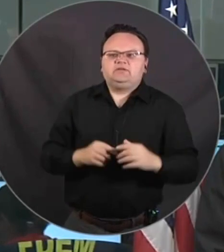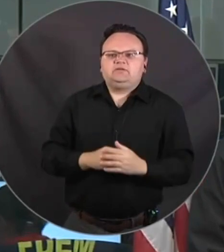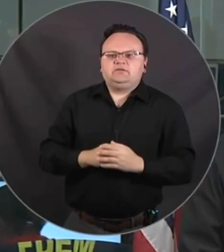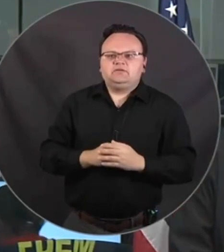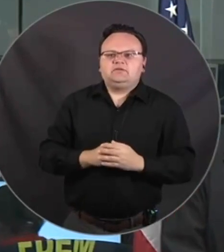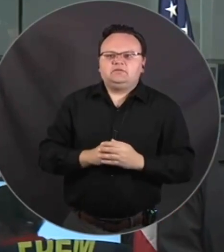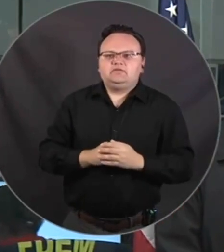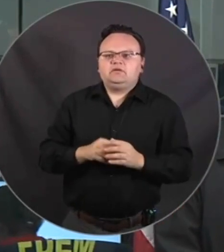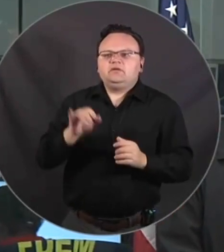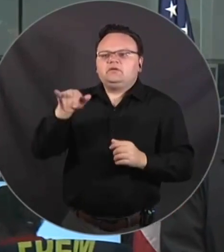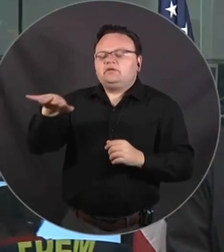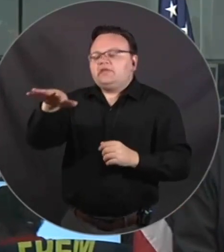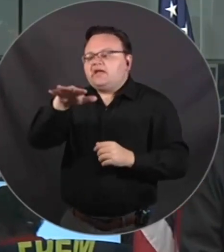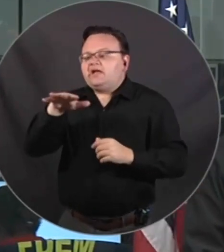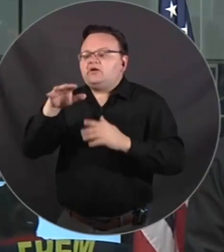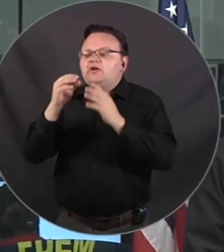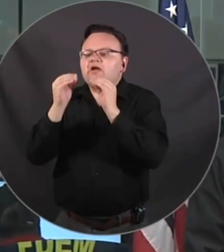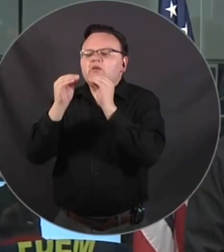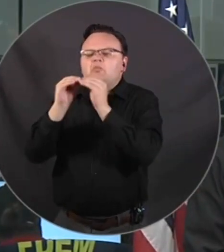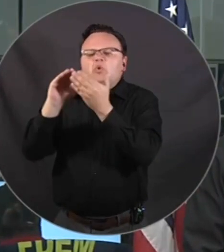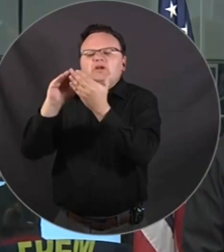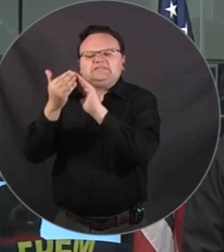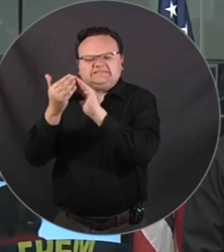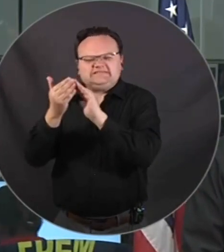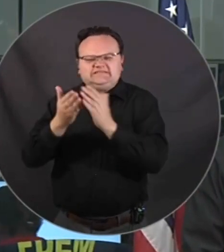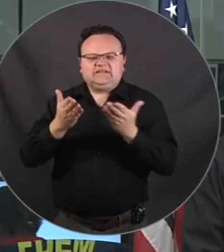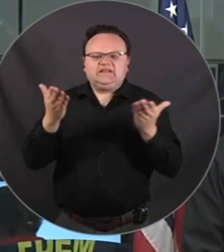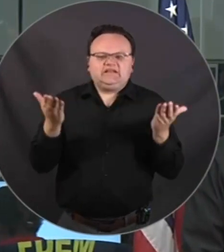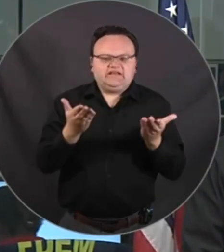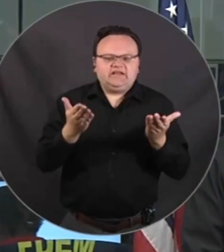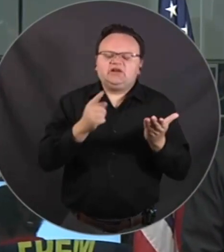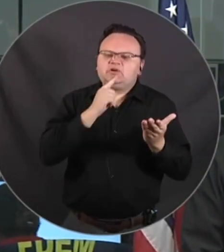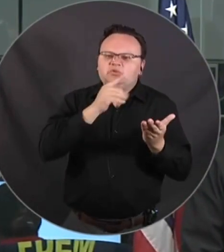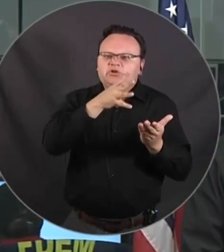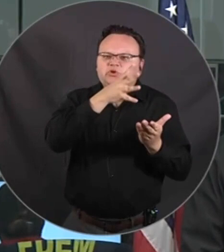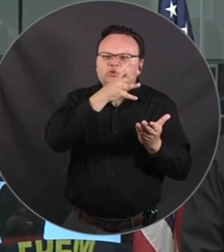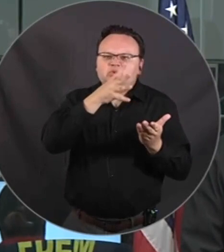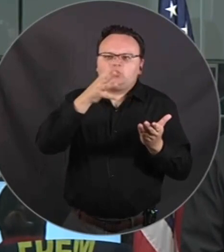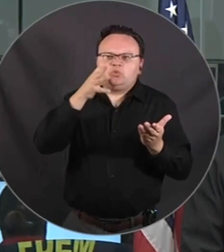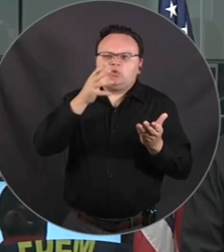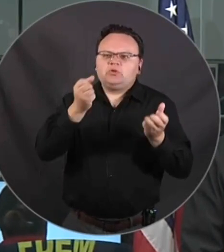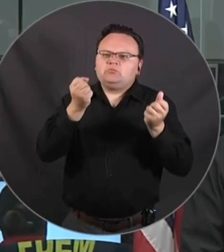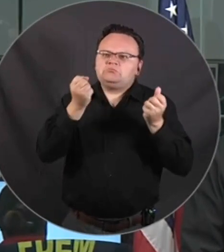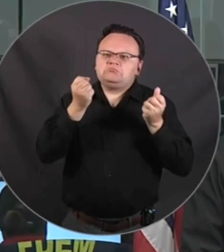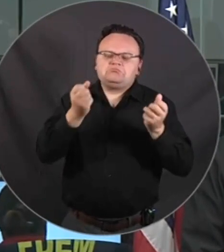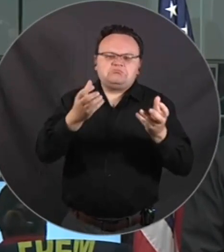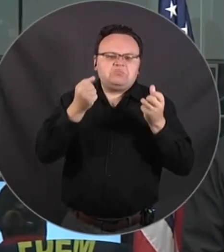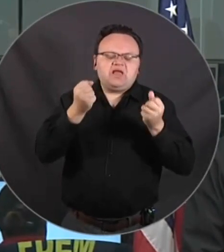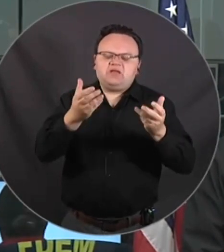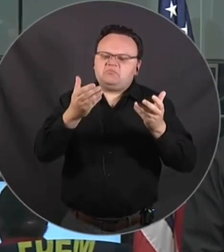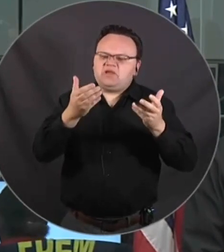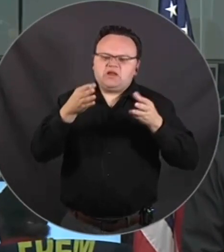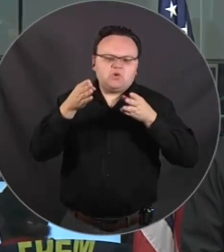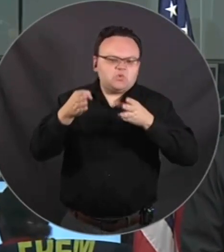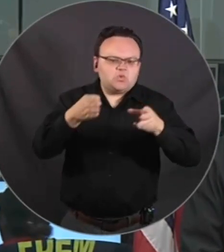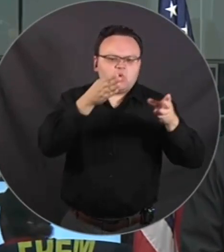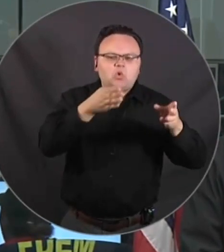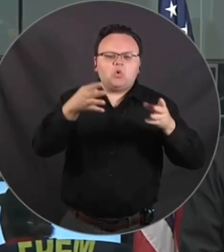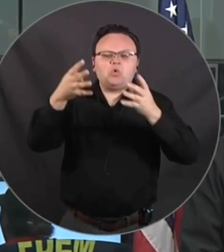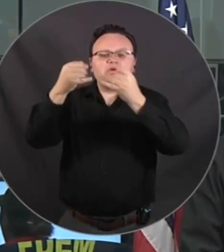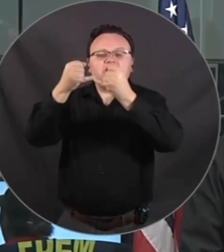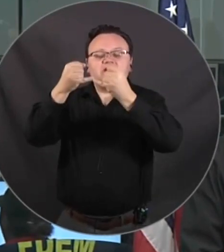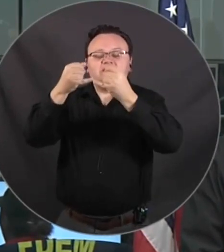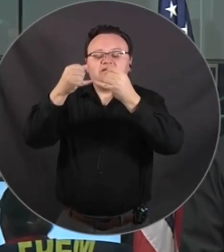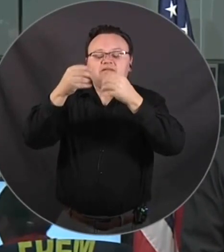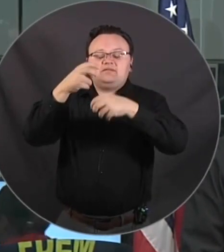type issue. This is a issue where we have miles and miles and miles of rural area that may service one